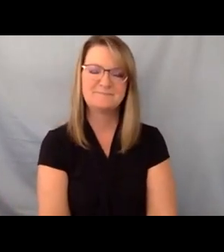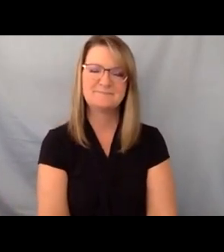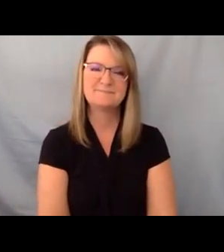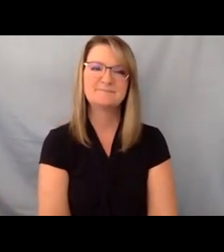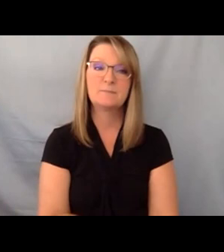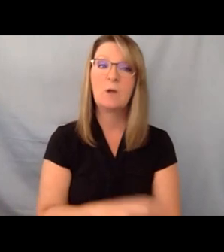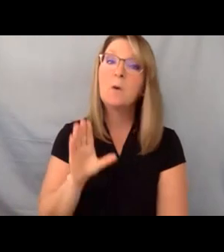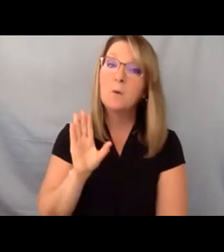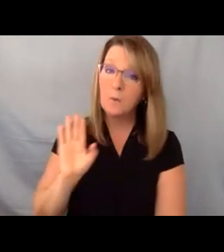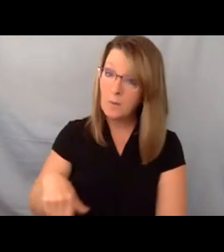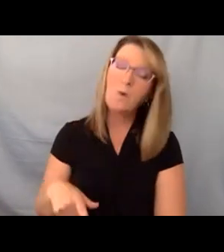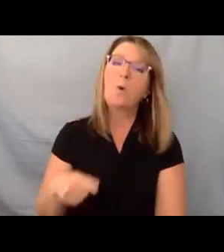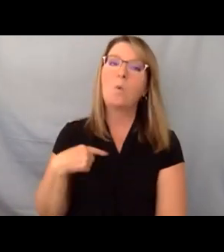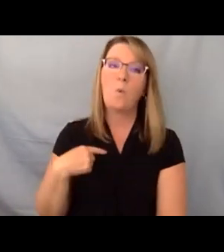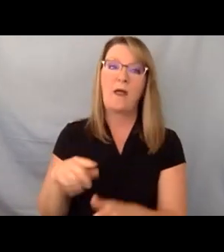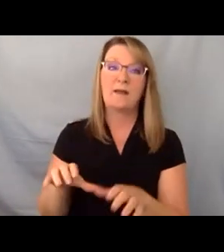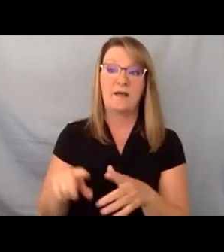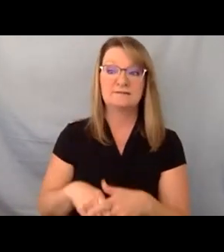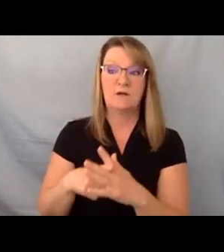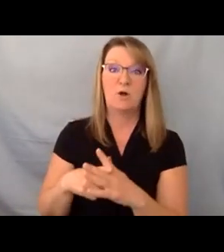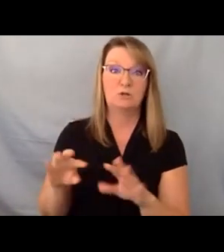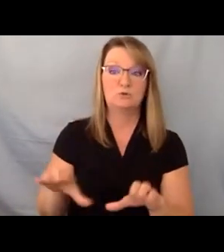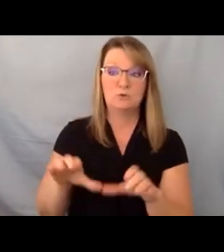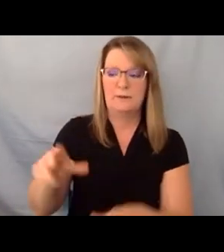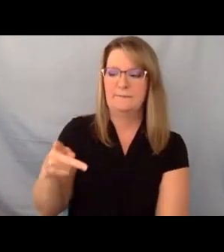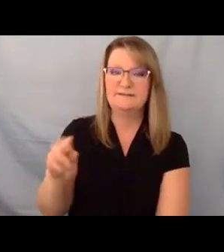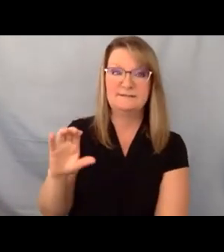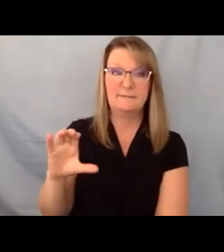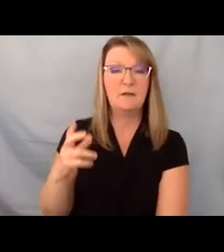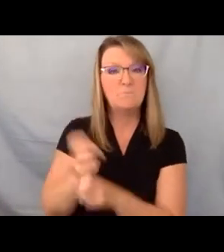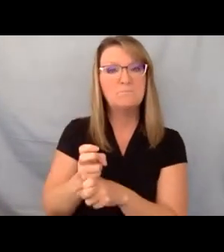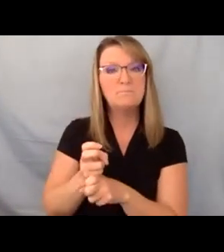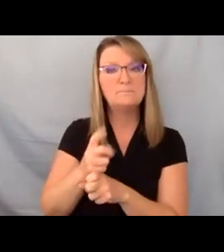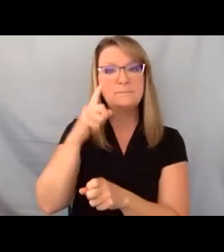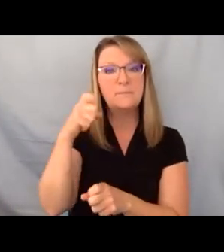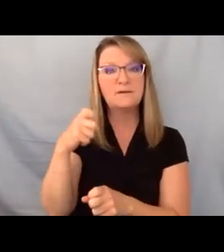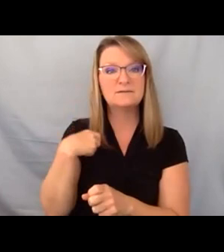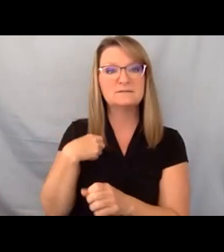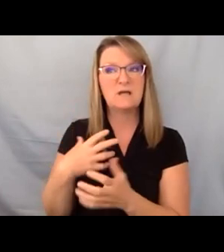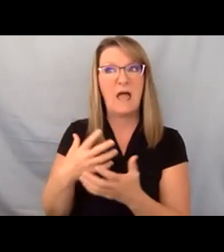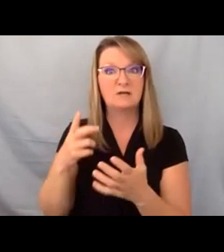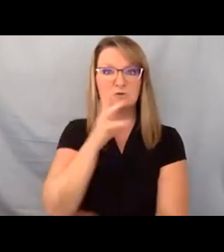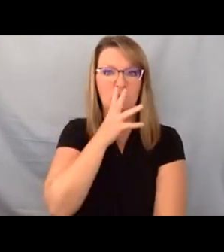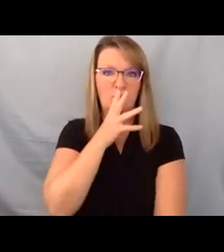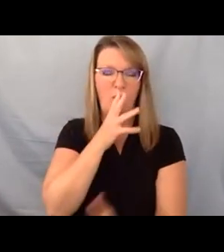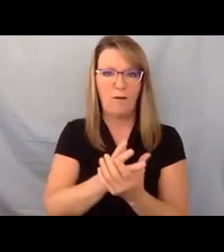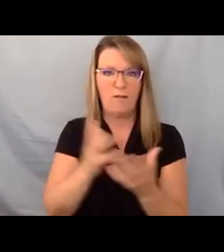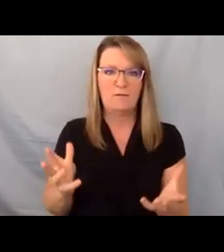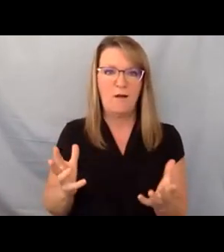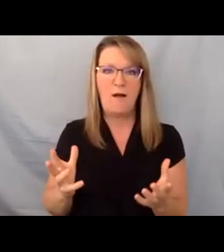and you know when i started doing person-centered plans it was hard because i had to do a lot of talking which is not